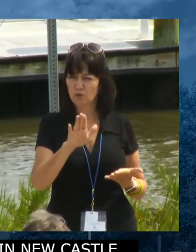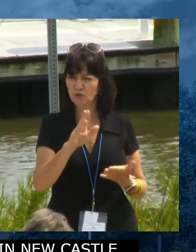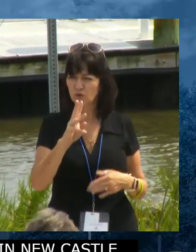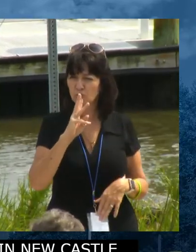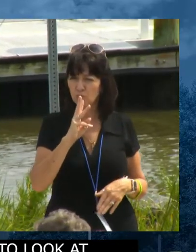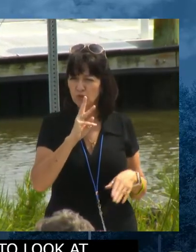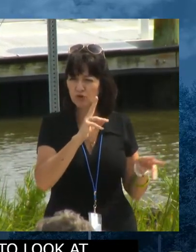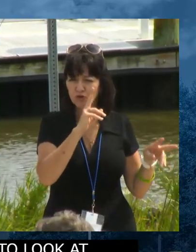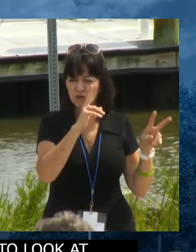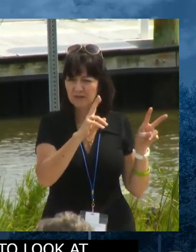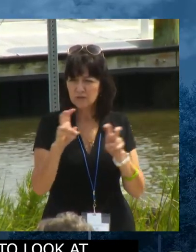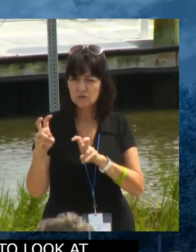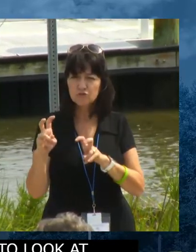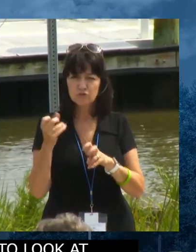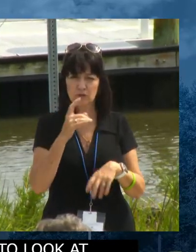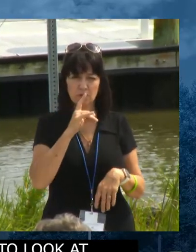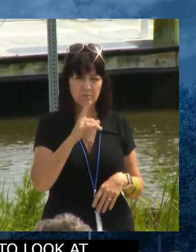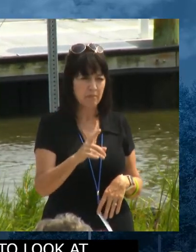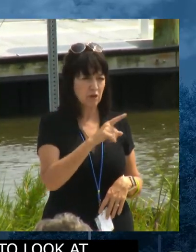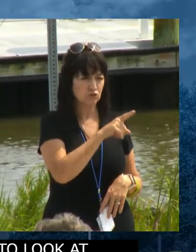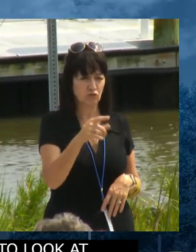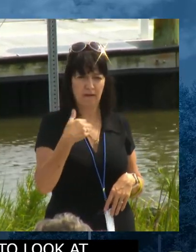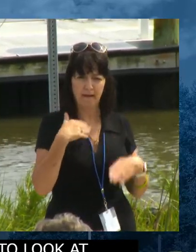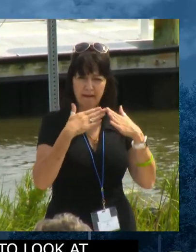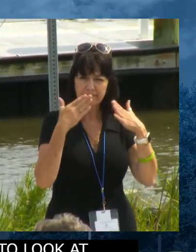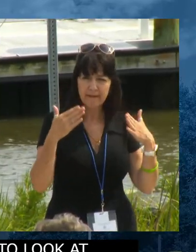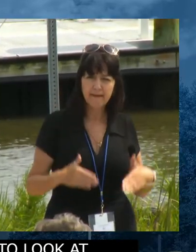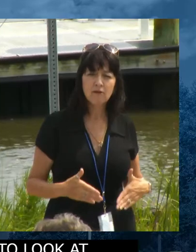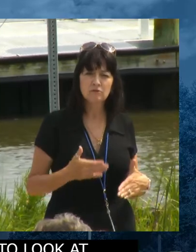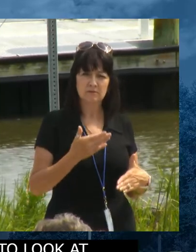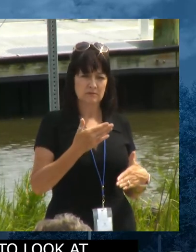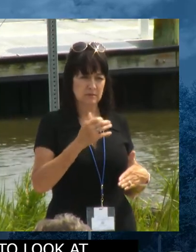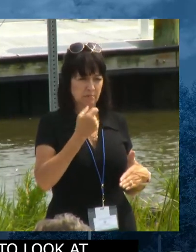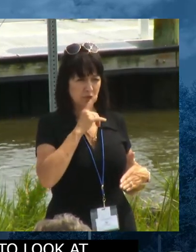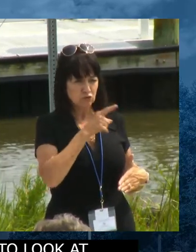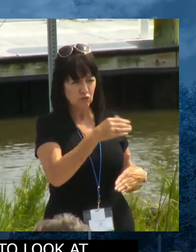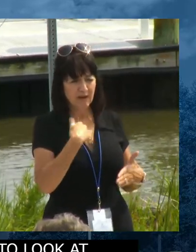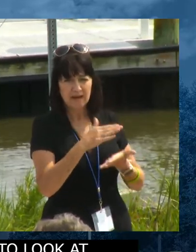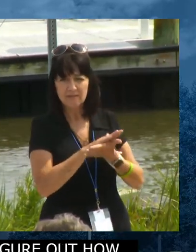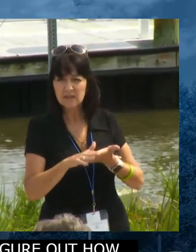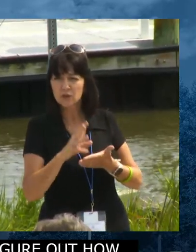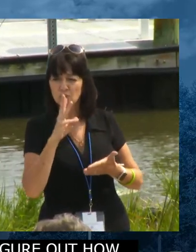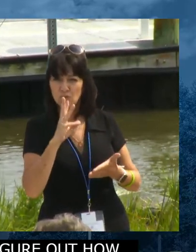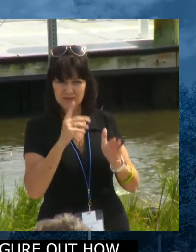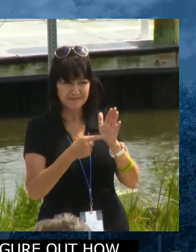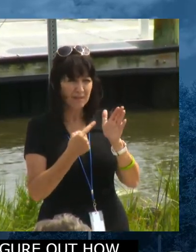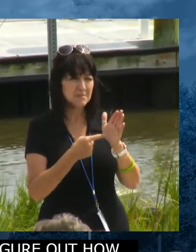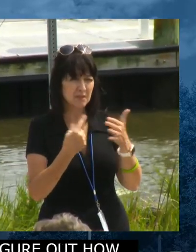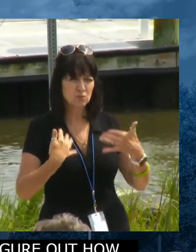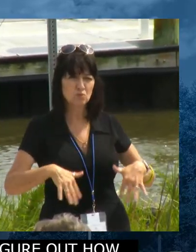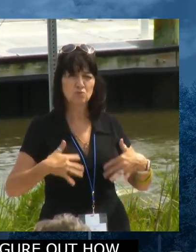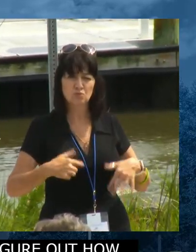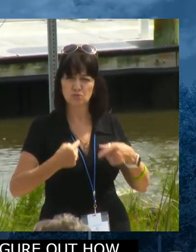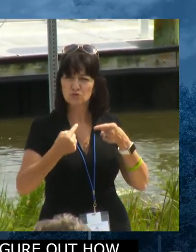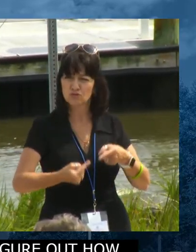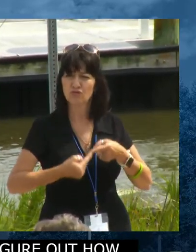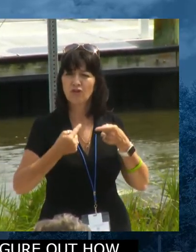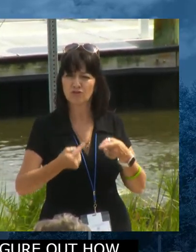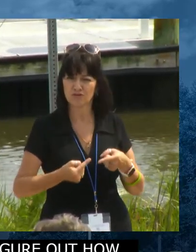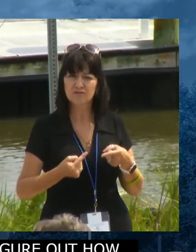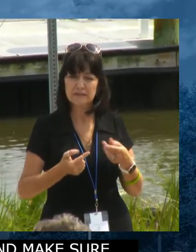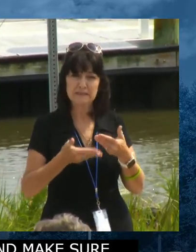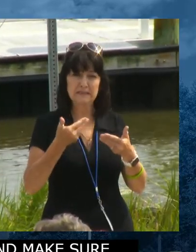time, make sure that they have a roof over their heads. And that's been the struggle. And when the governor and I first talked about